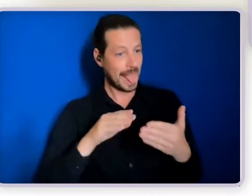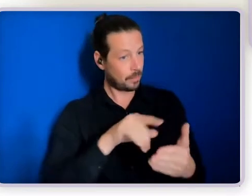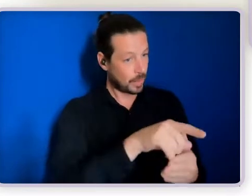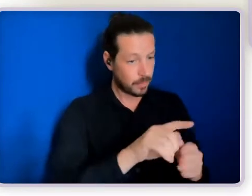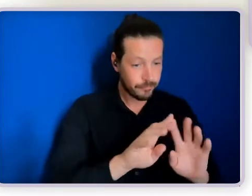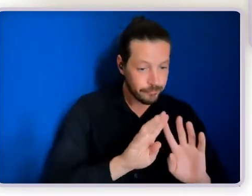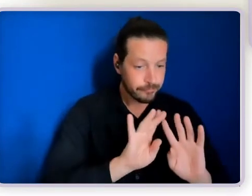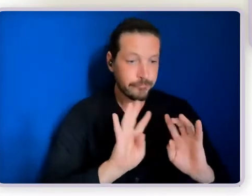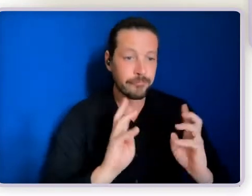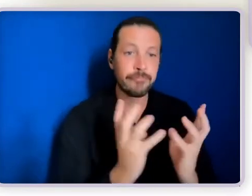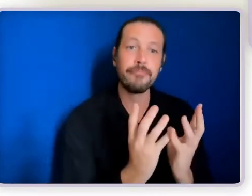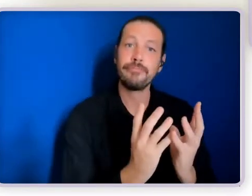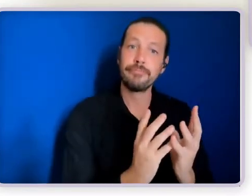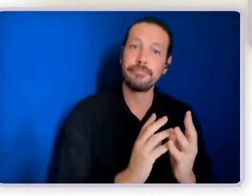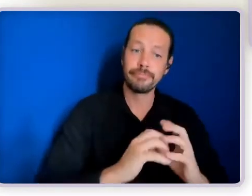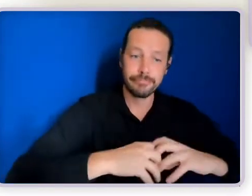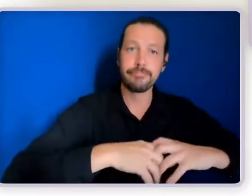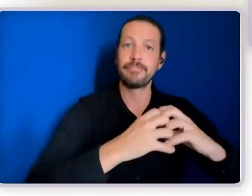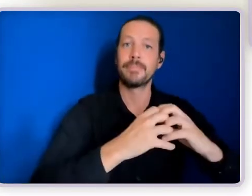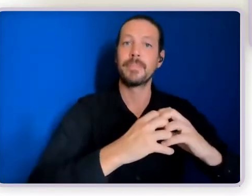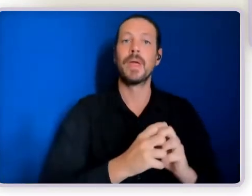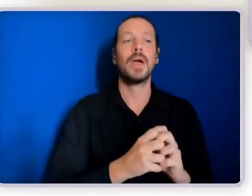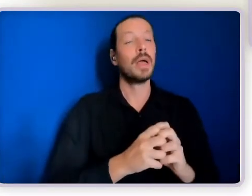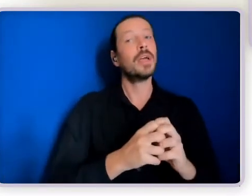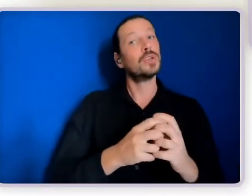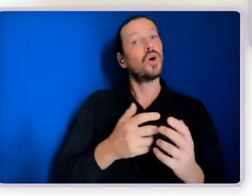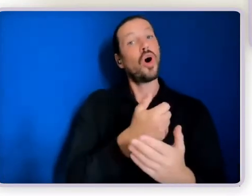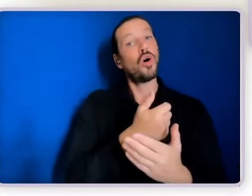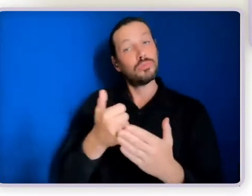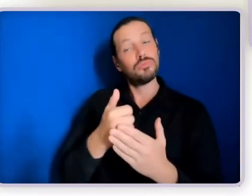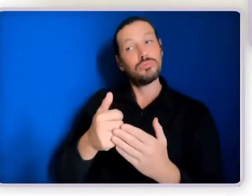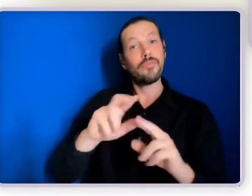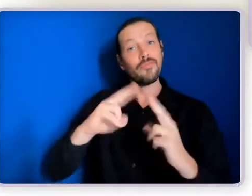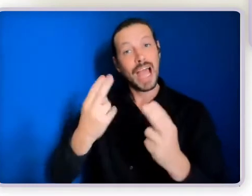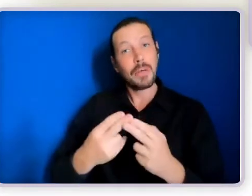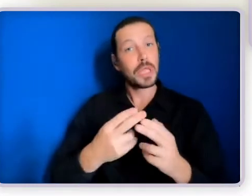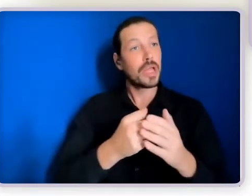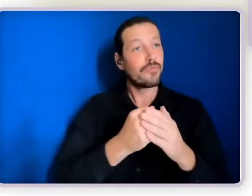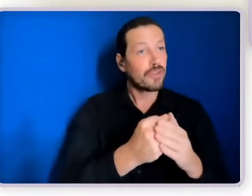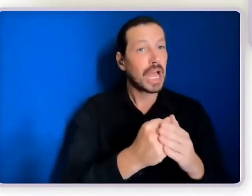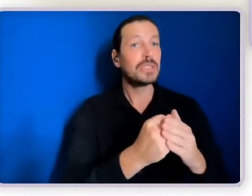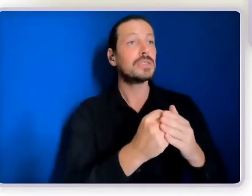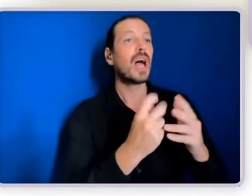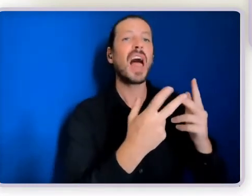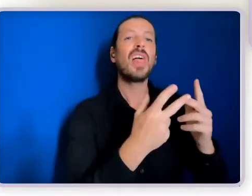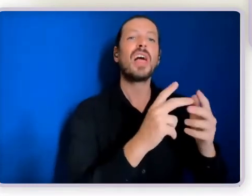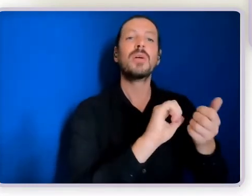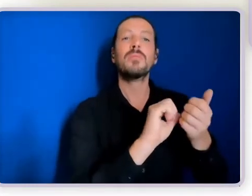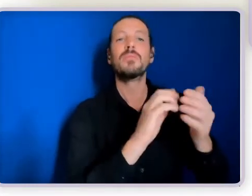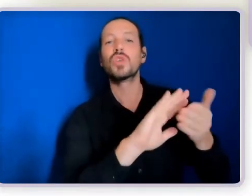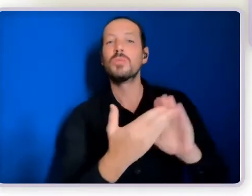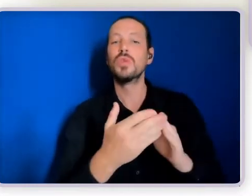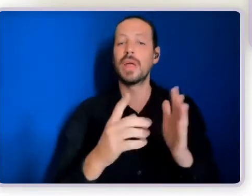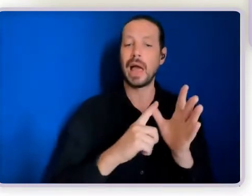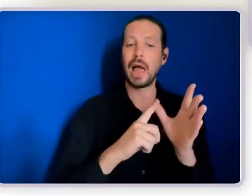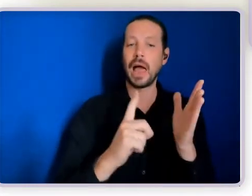themselves, which often includes family members, friends, allies from the community. I also